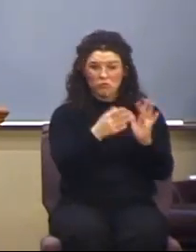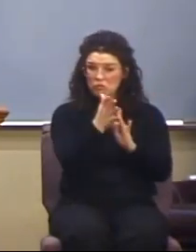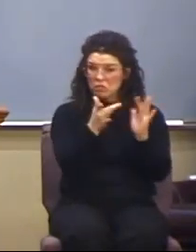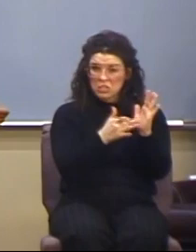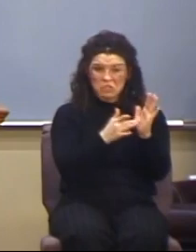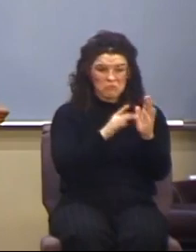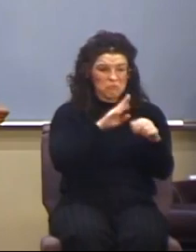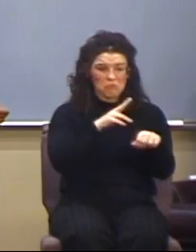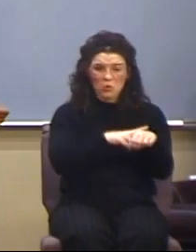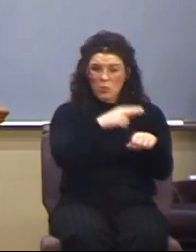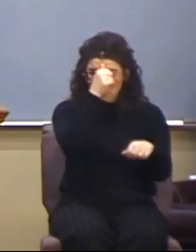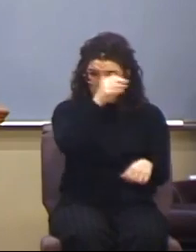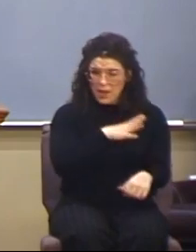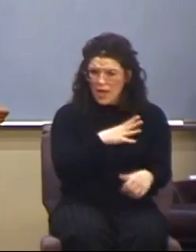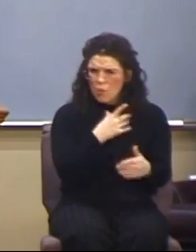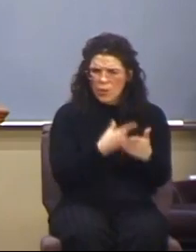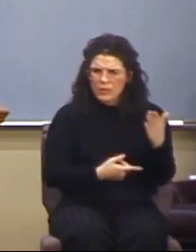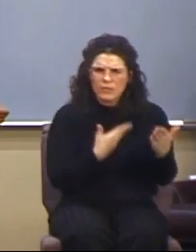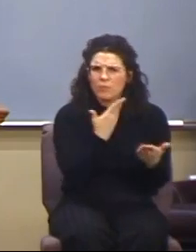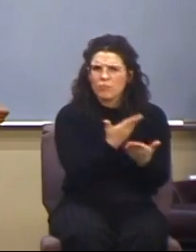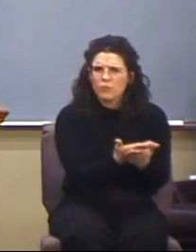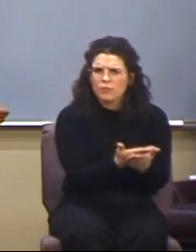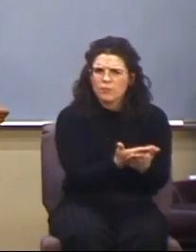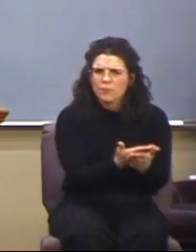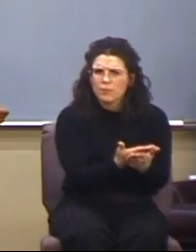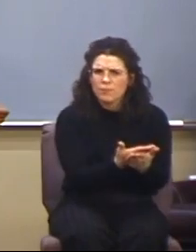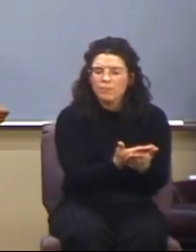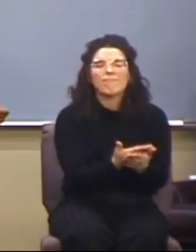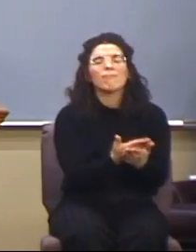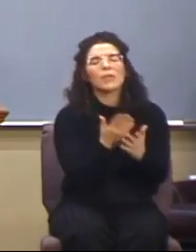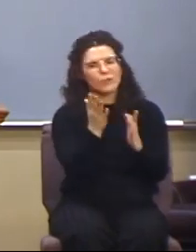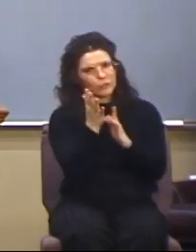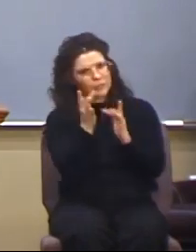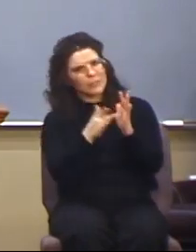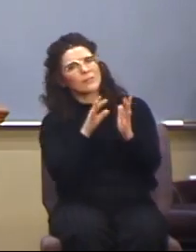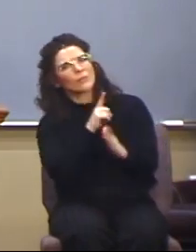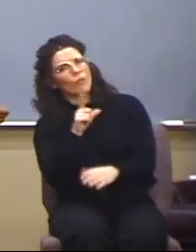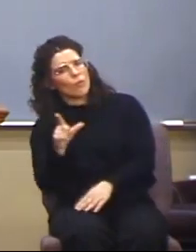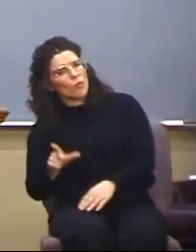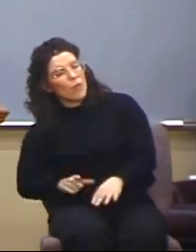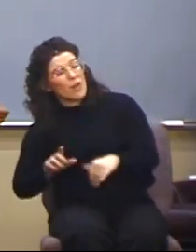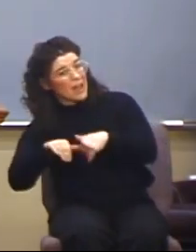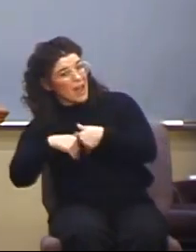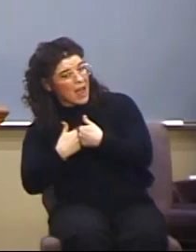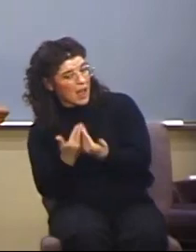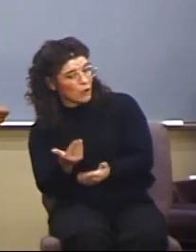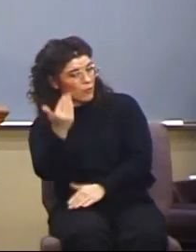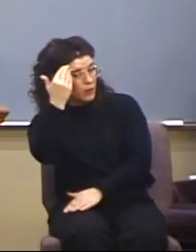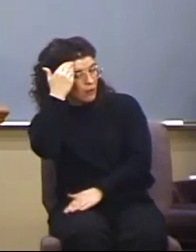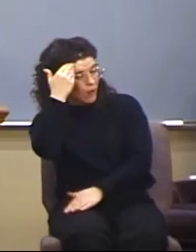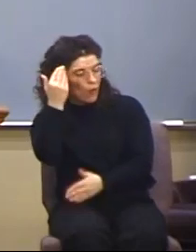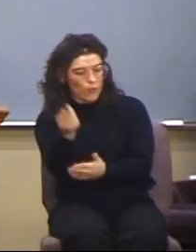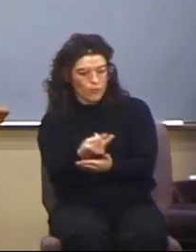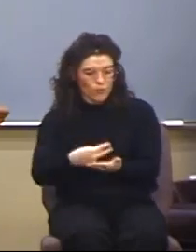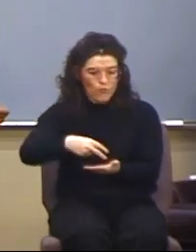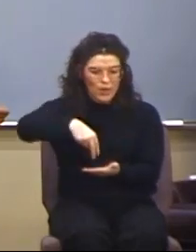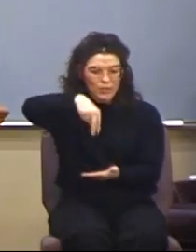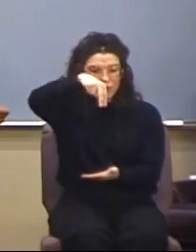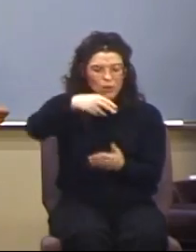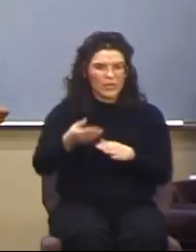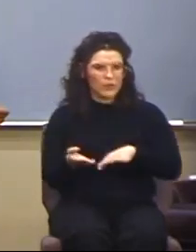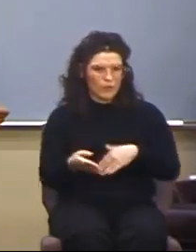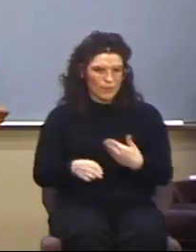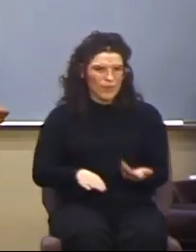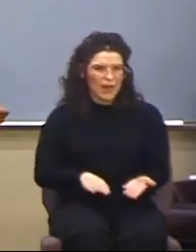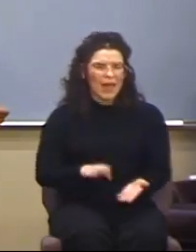Well, he's the Lord, and we know that by the resurrection from the